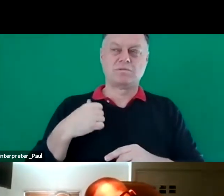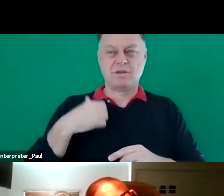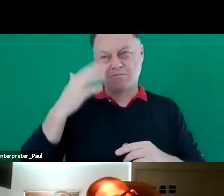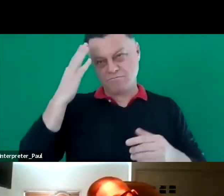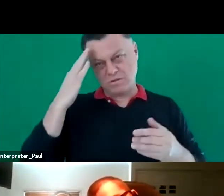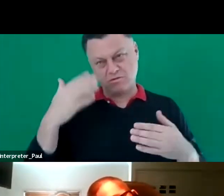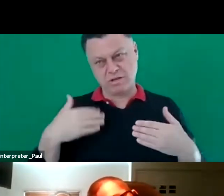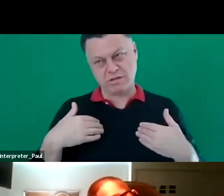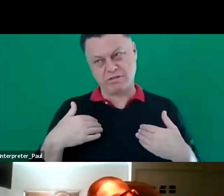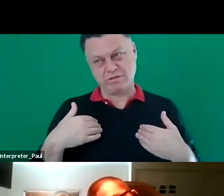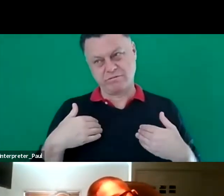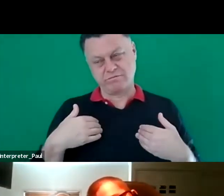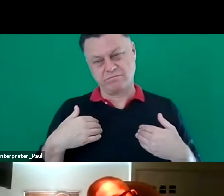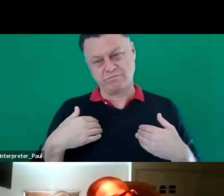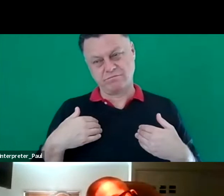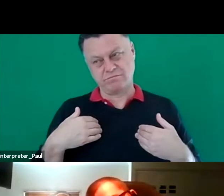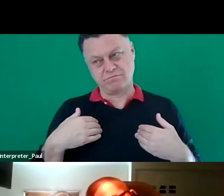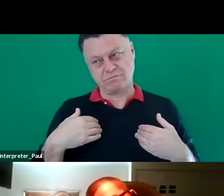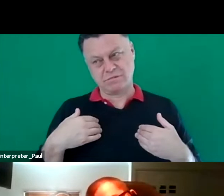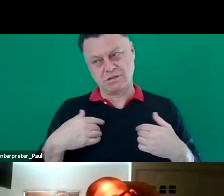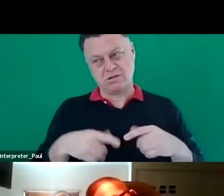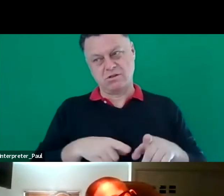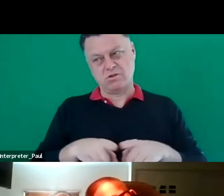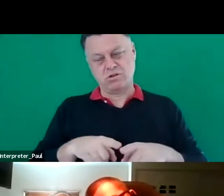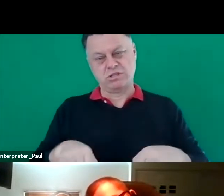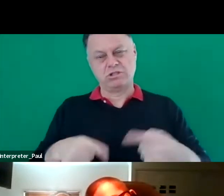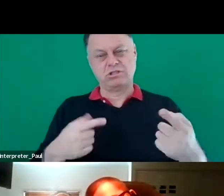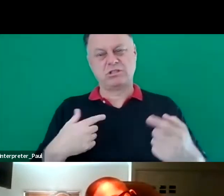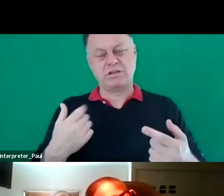learning challenges that I was regularly facing.